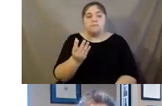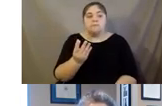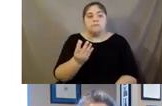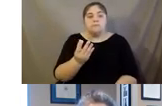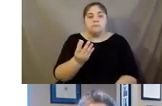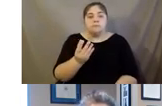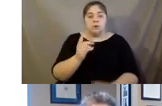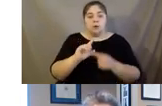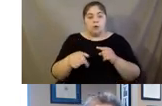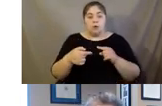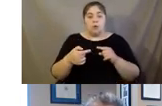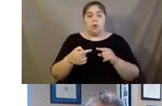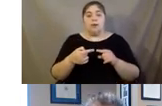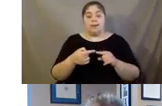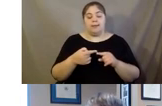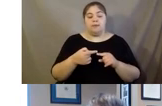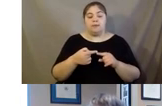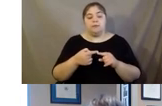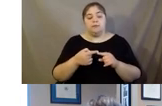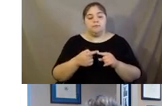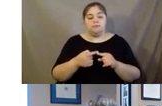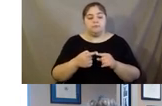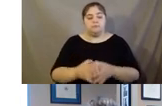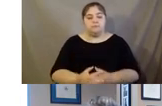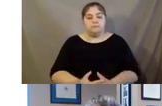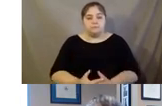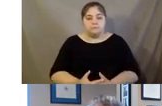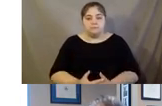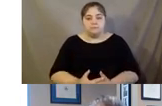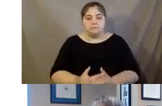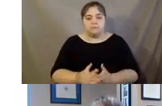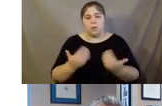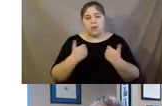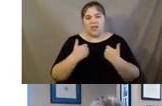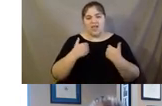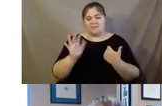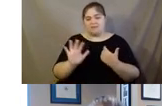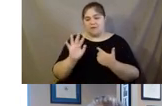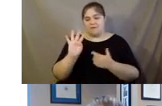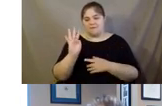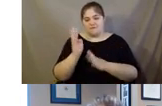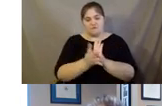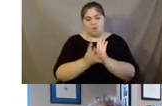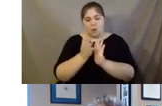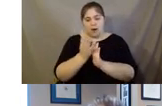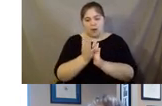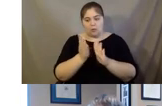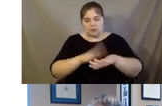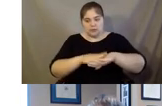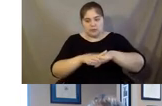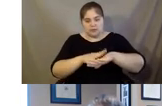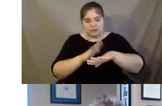when we had about four hours notice here in the center to